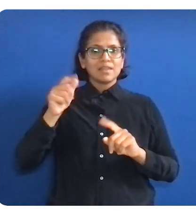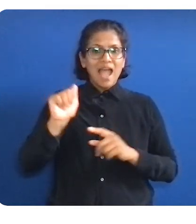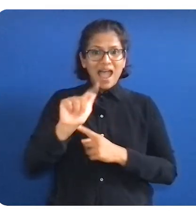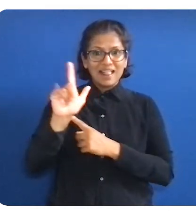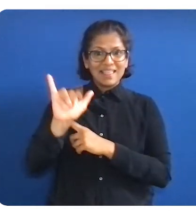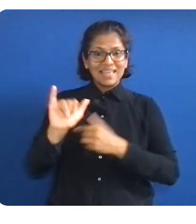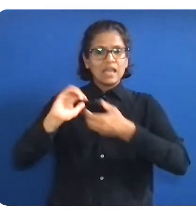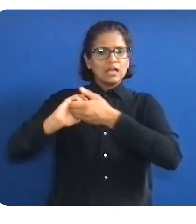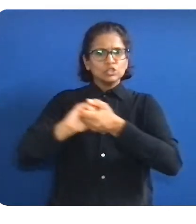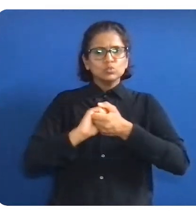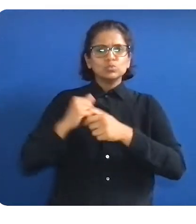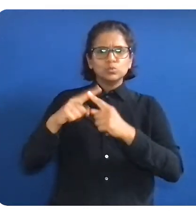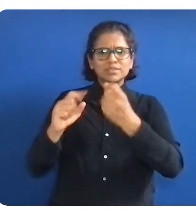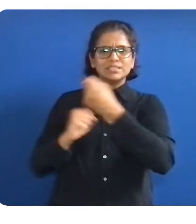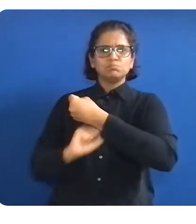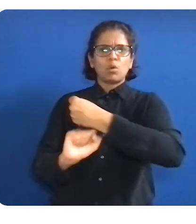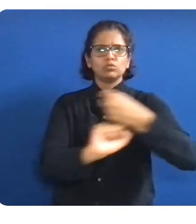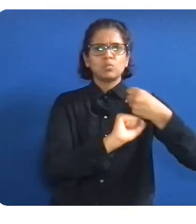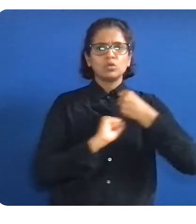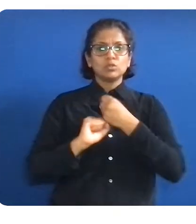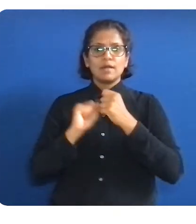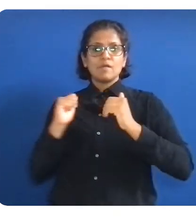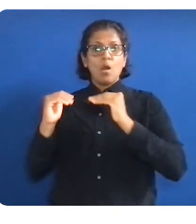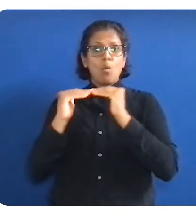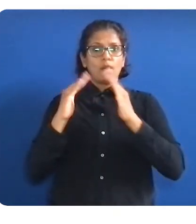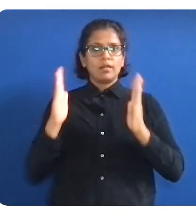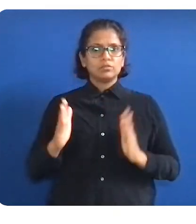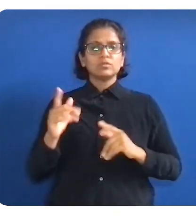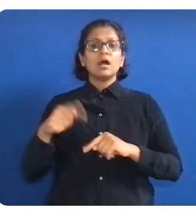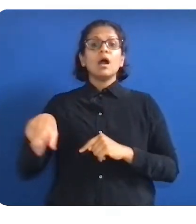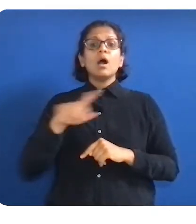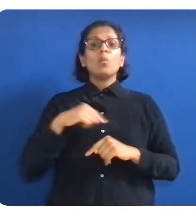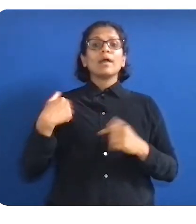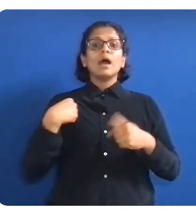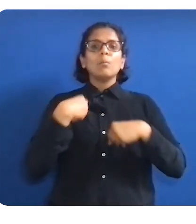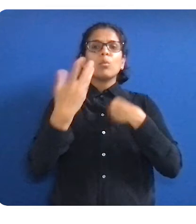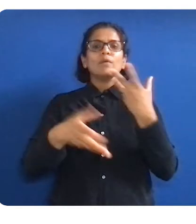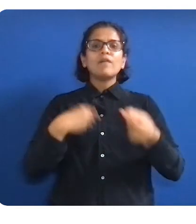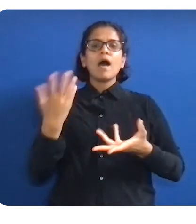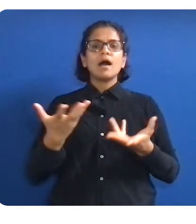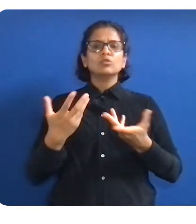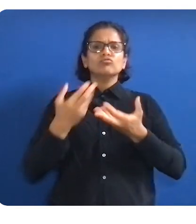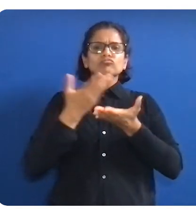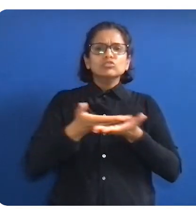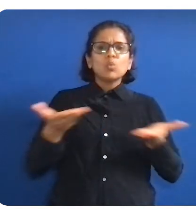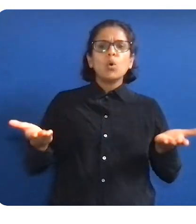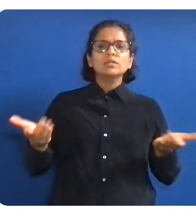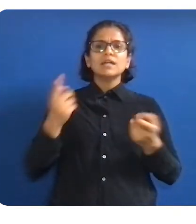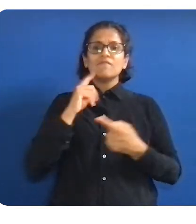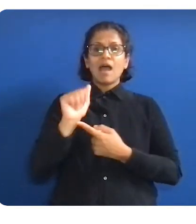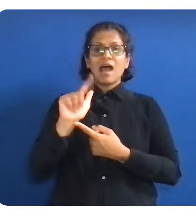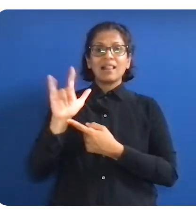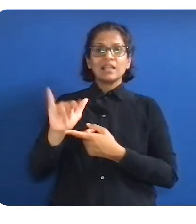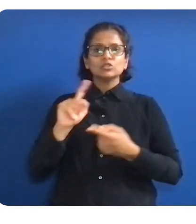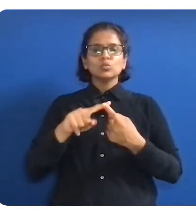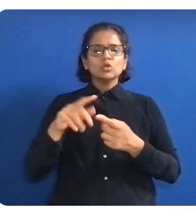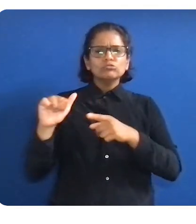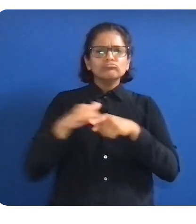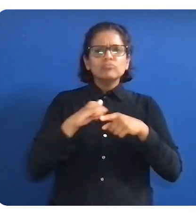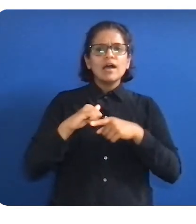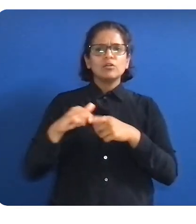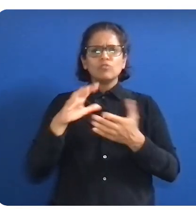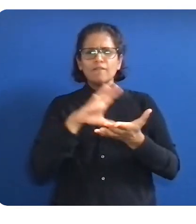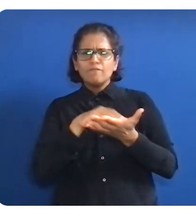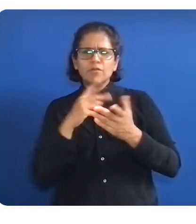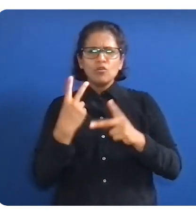computer science classes on HBCU campuses. And we have faculty in residence. We have more than 50